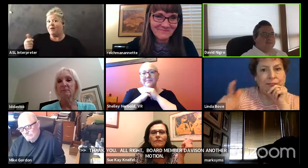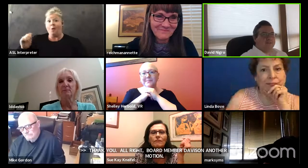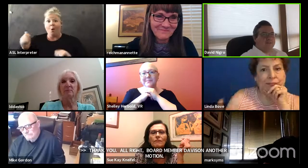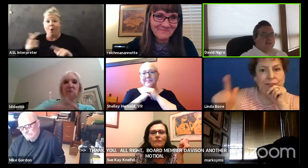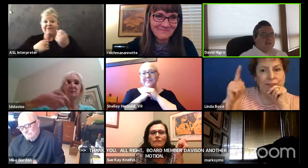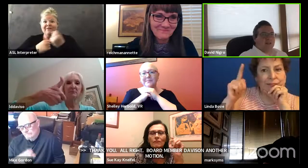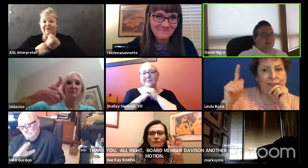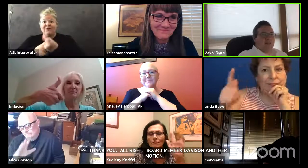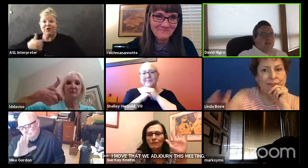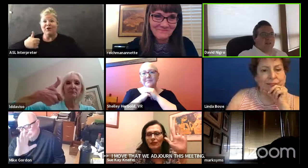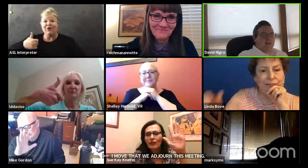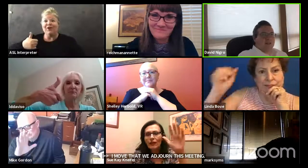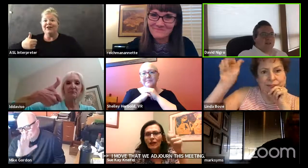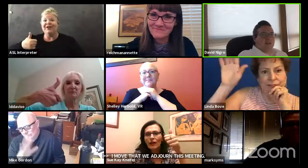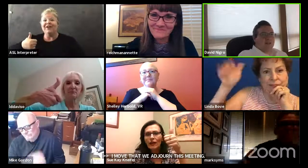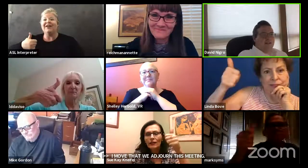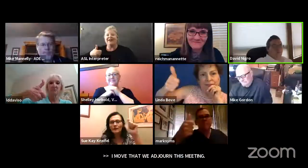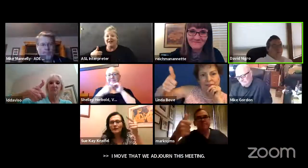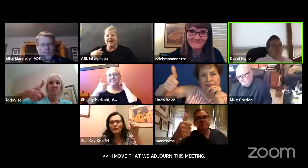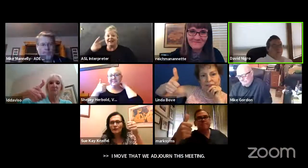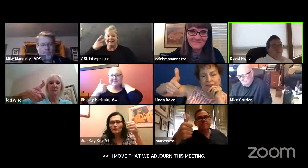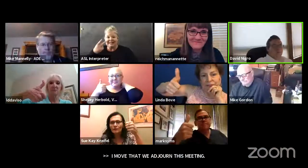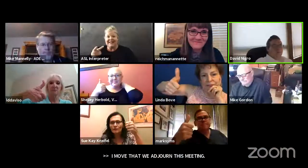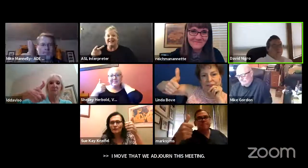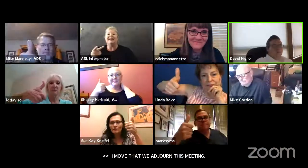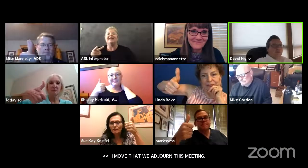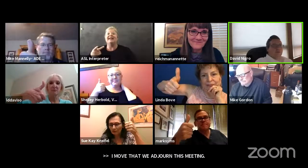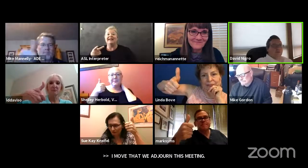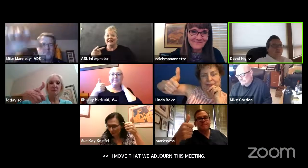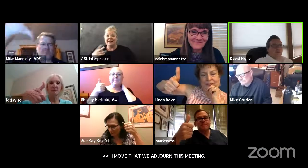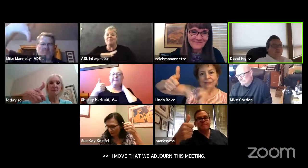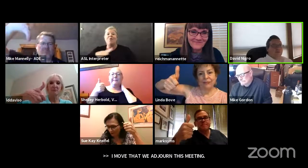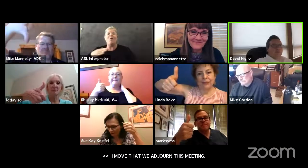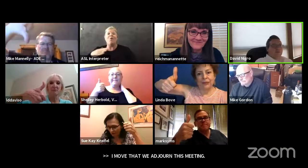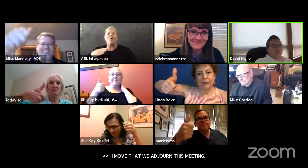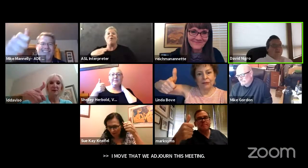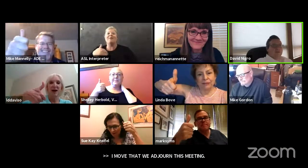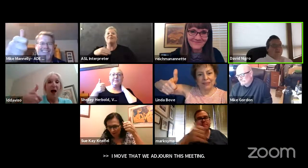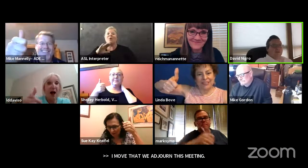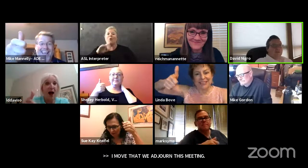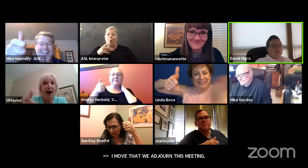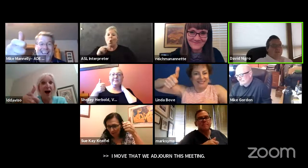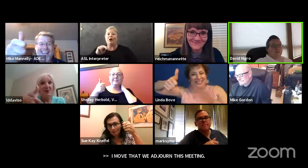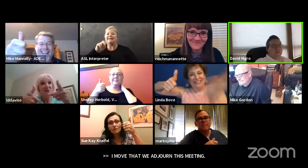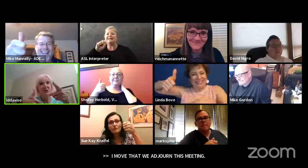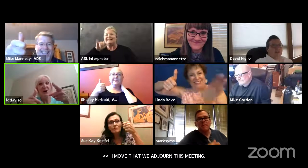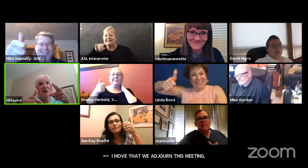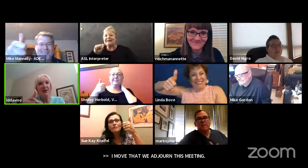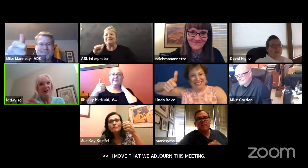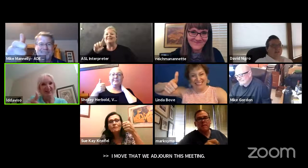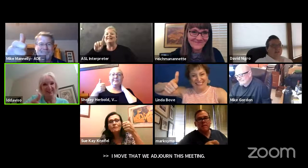um i see board member gordon simms davison